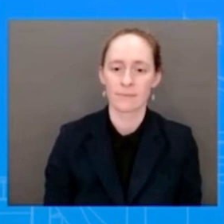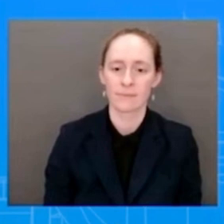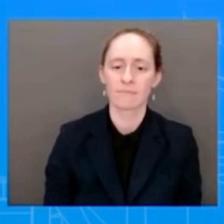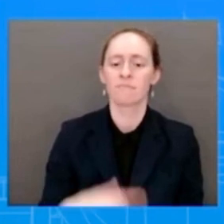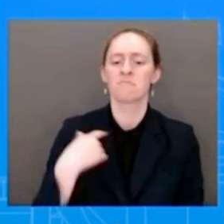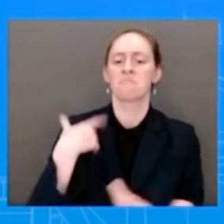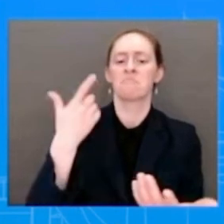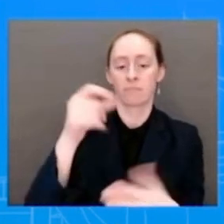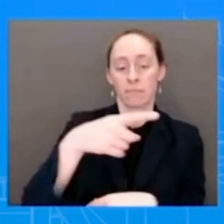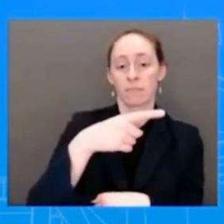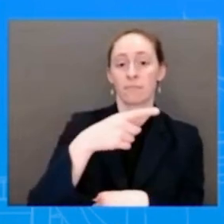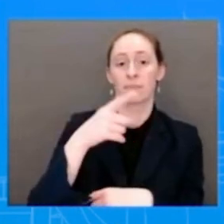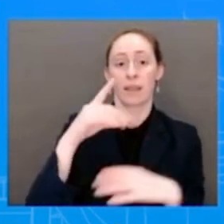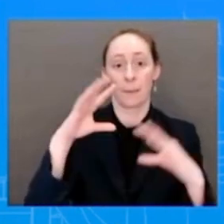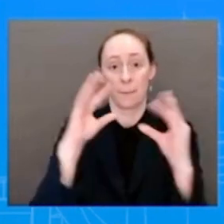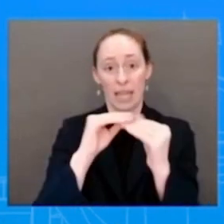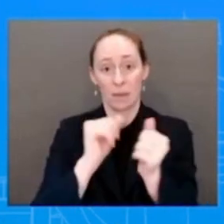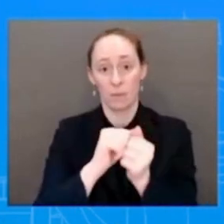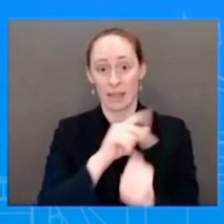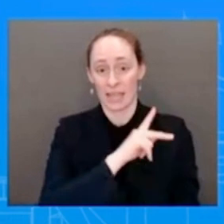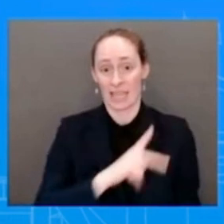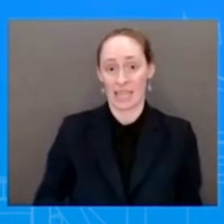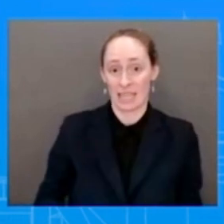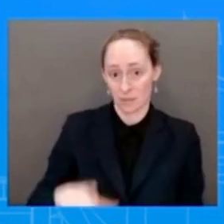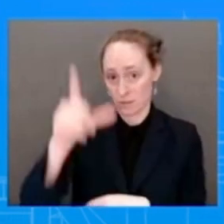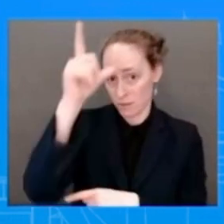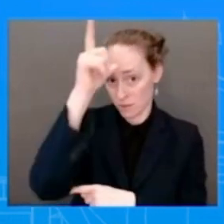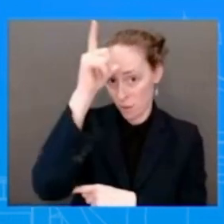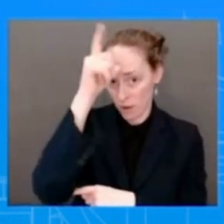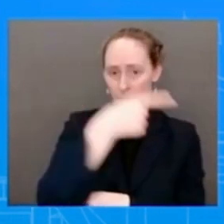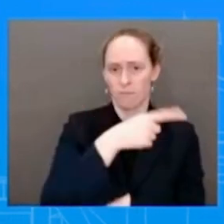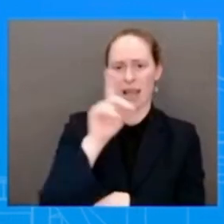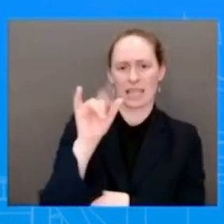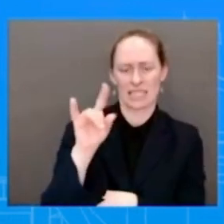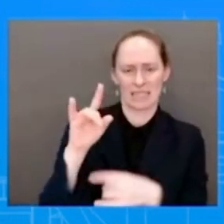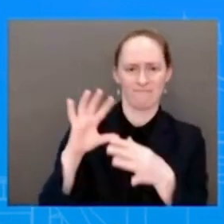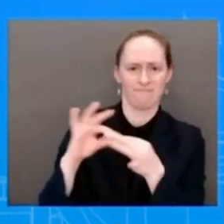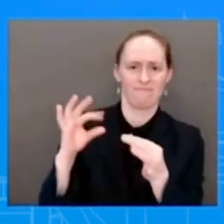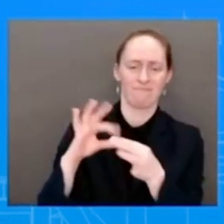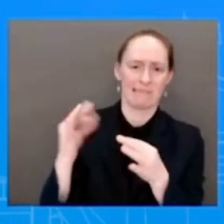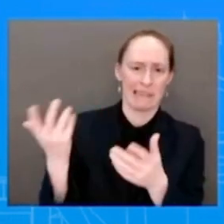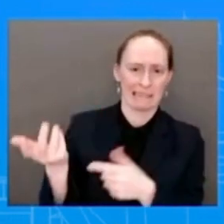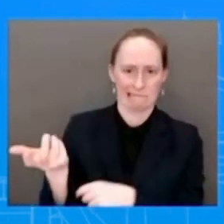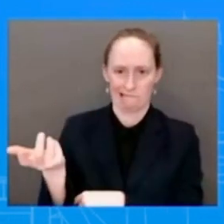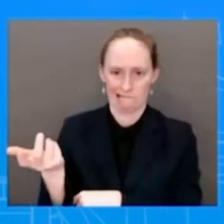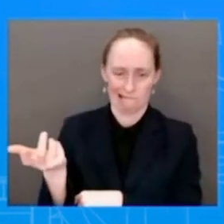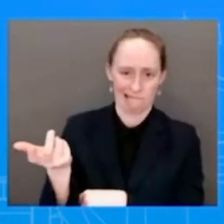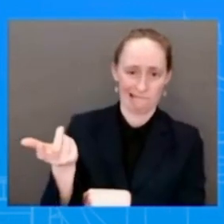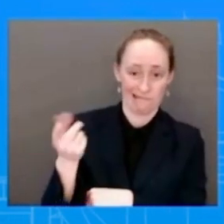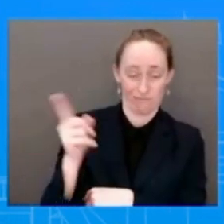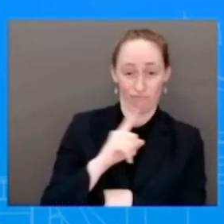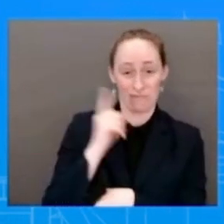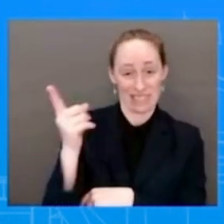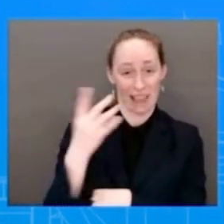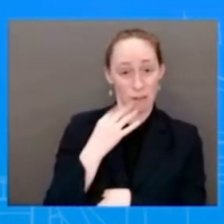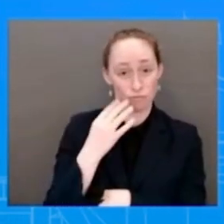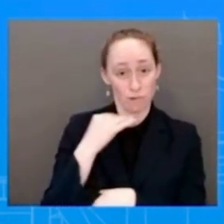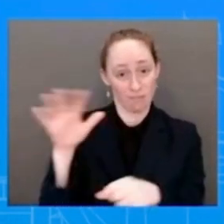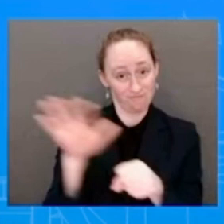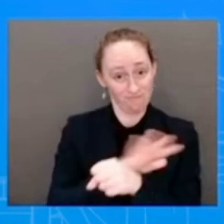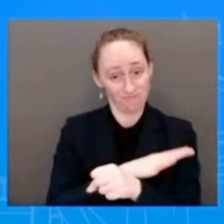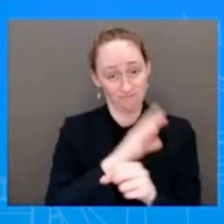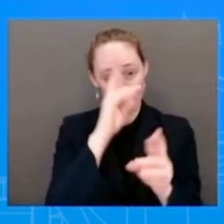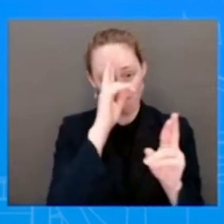the King's concern that Israeli government is not respecting the status quo at Al-Aqsa Mosque and whether the President shared the